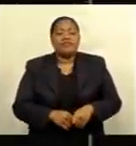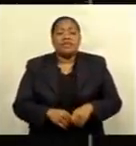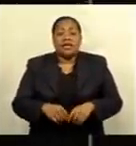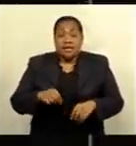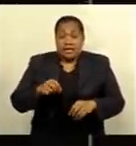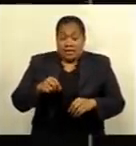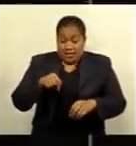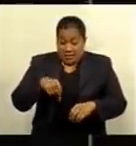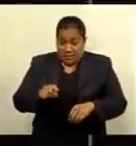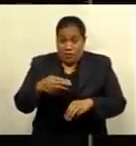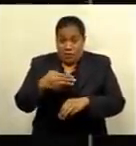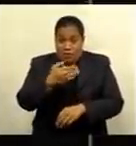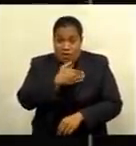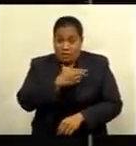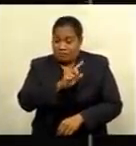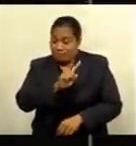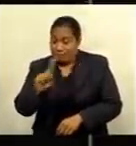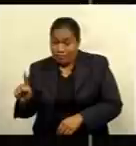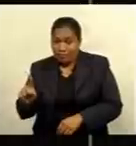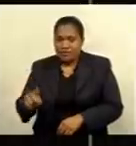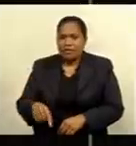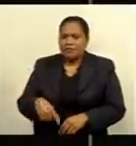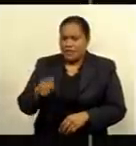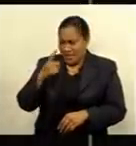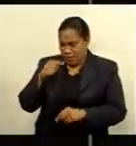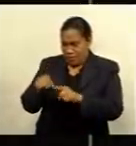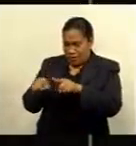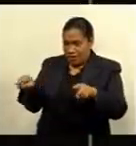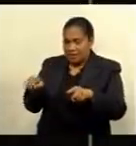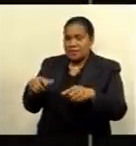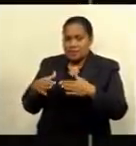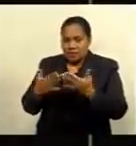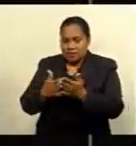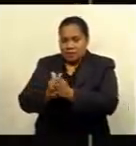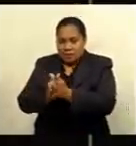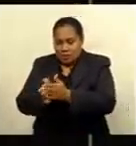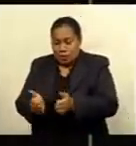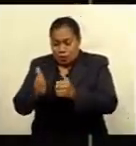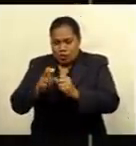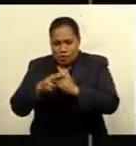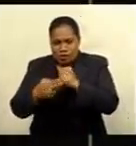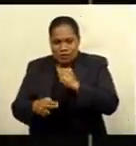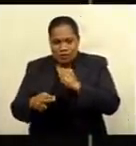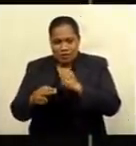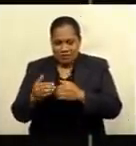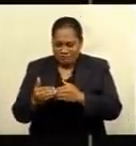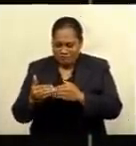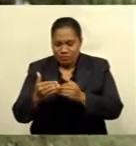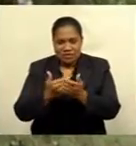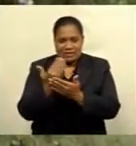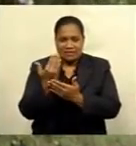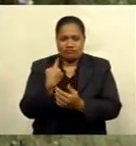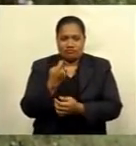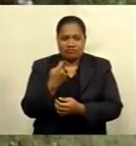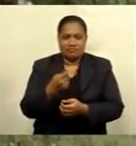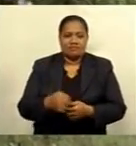morning and residents say they are optimistic of some good news any day now. Details with Chosayan Anunga.